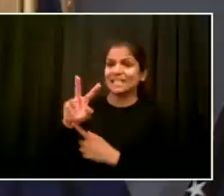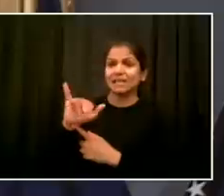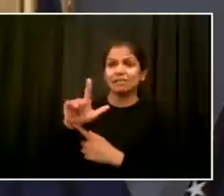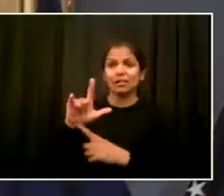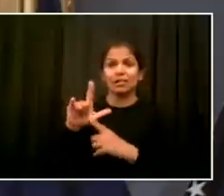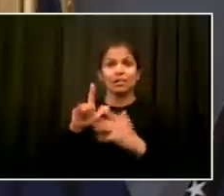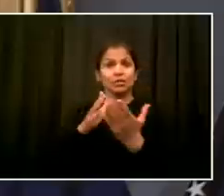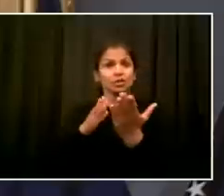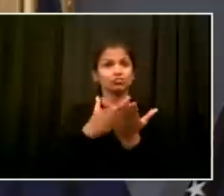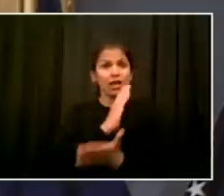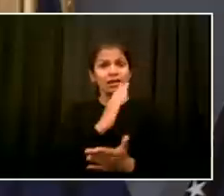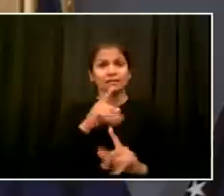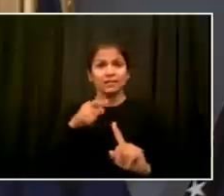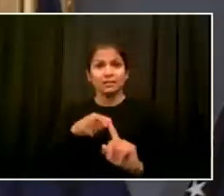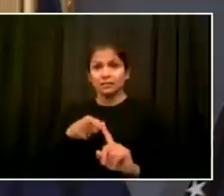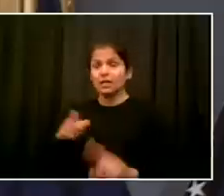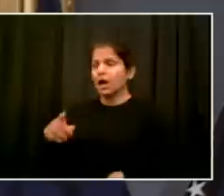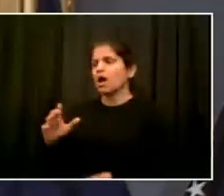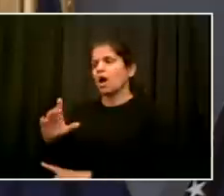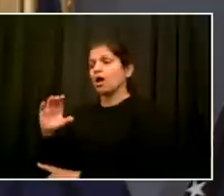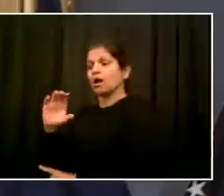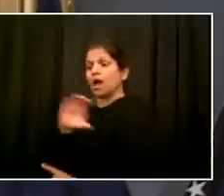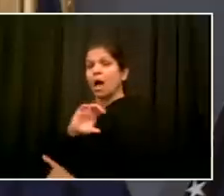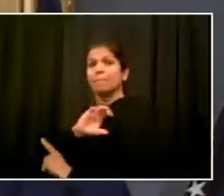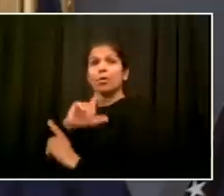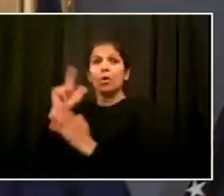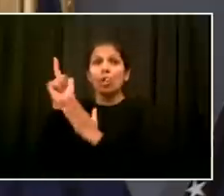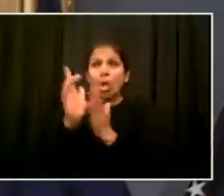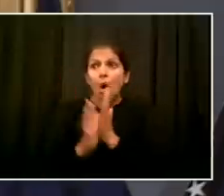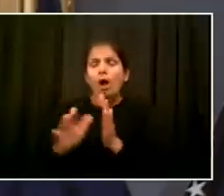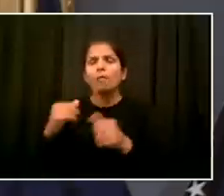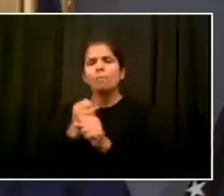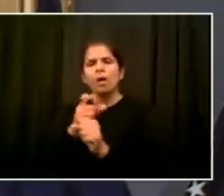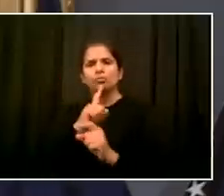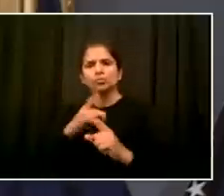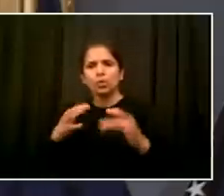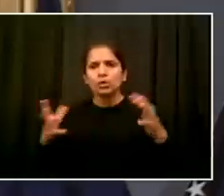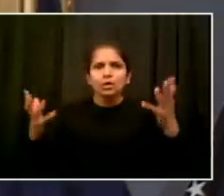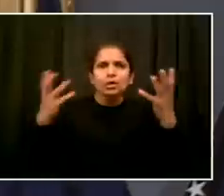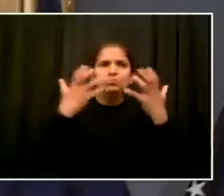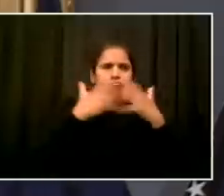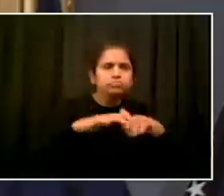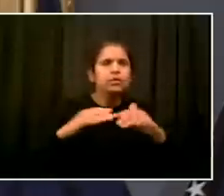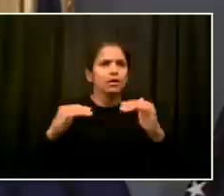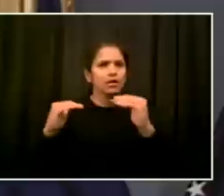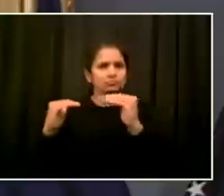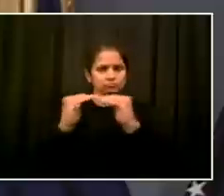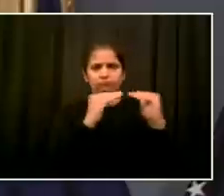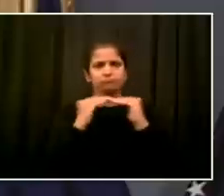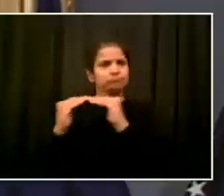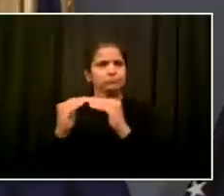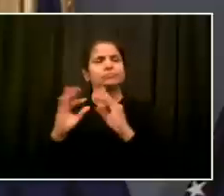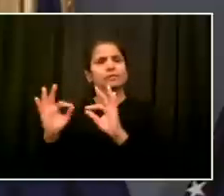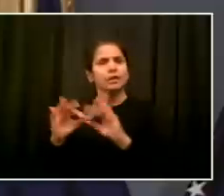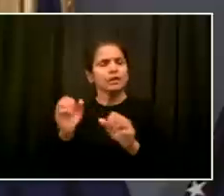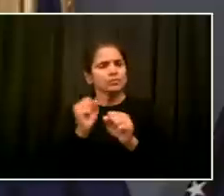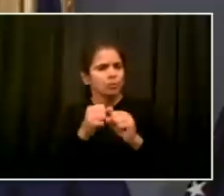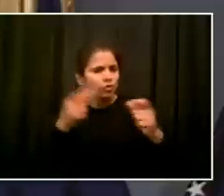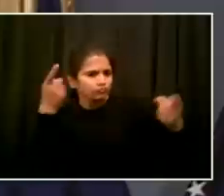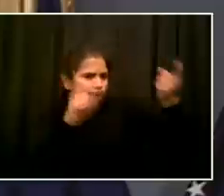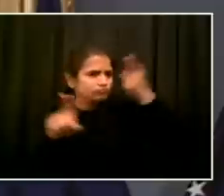federal government and appreciates the really difficult work that our law enforcement officials do every day on our behalf.